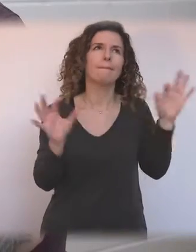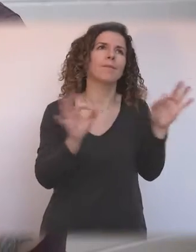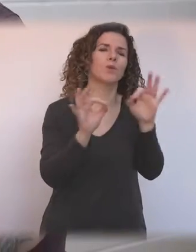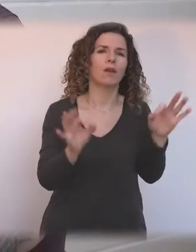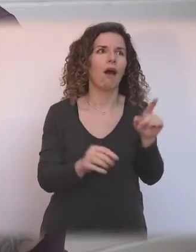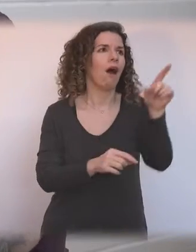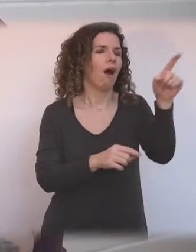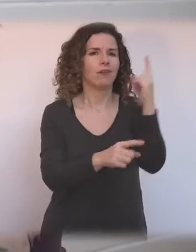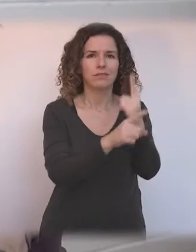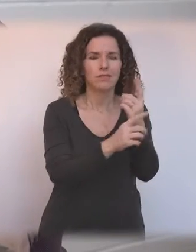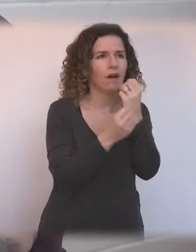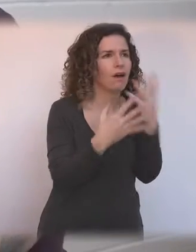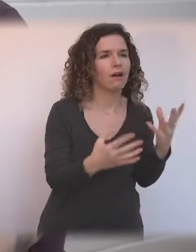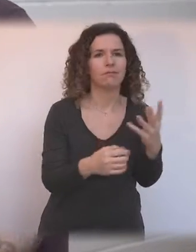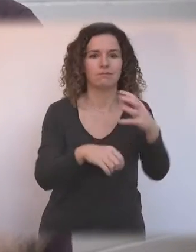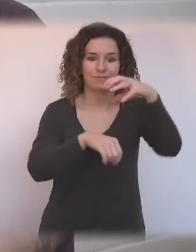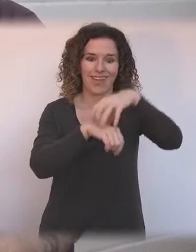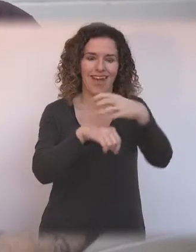One wonderful teacher, eating cake.